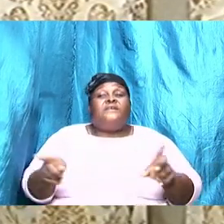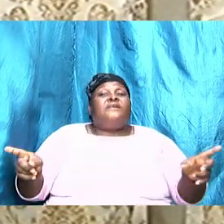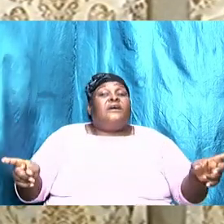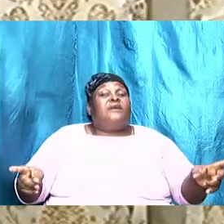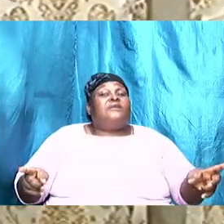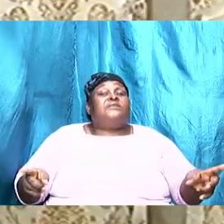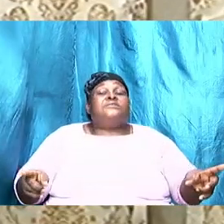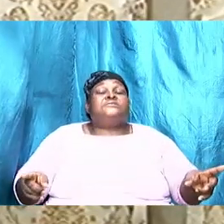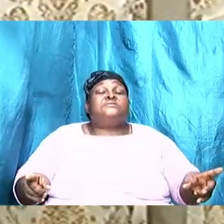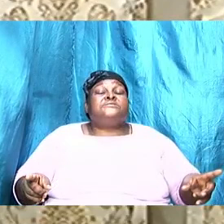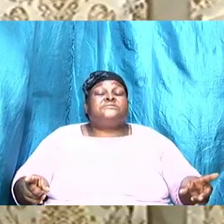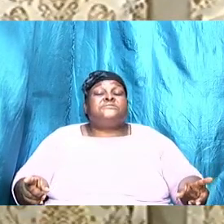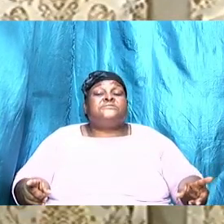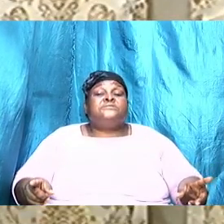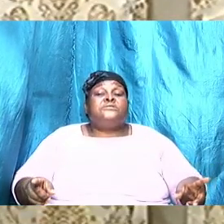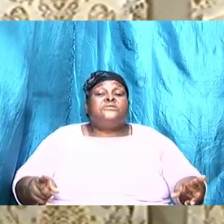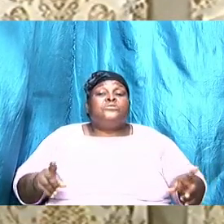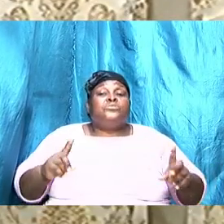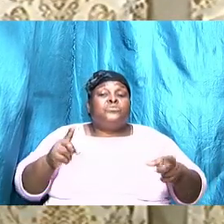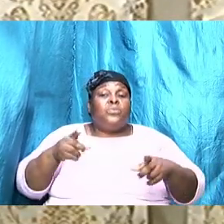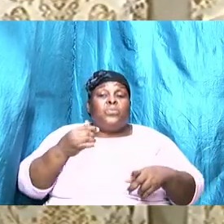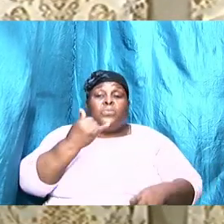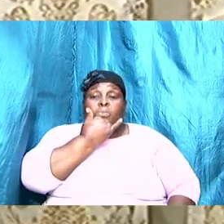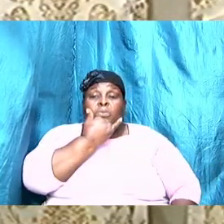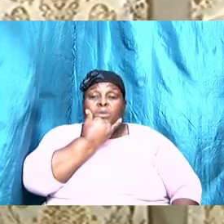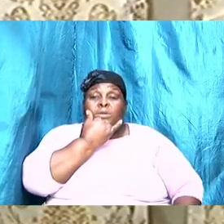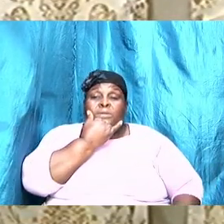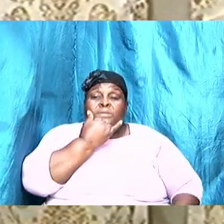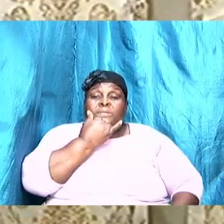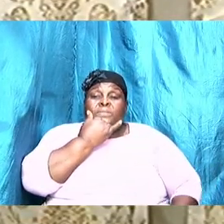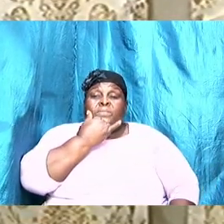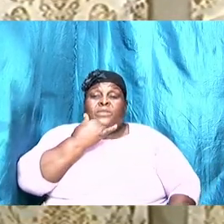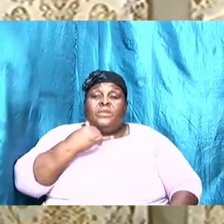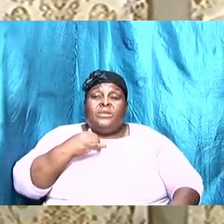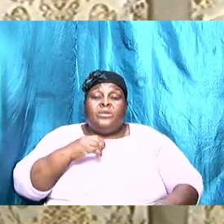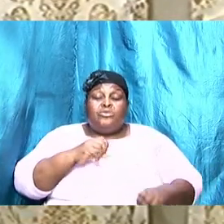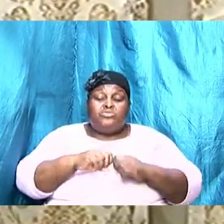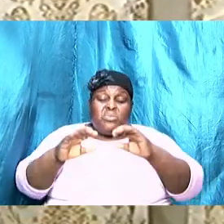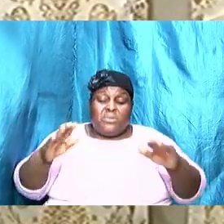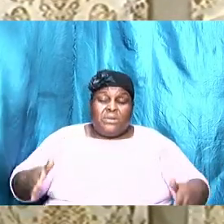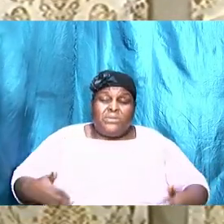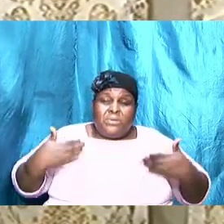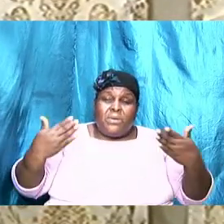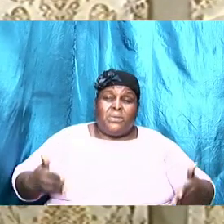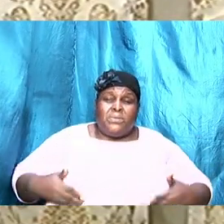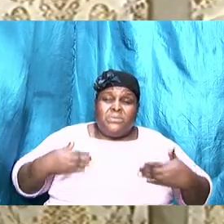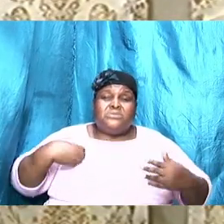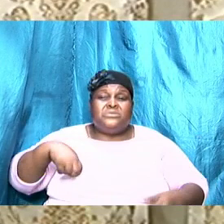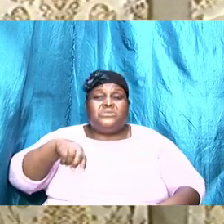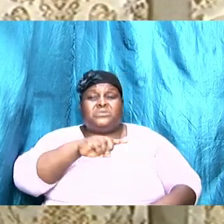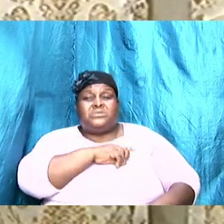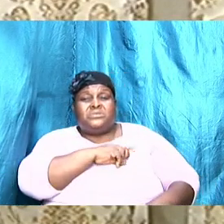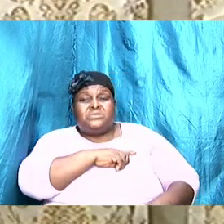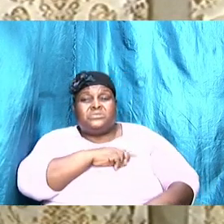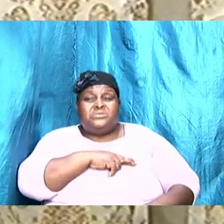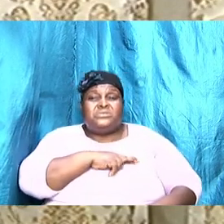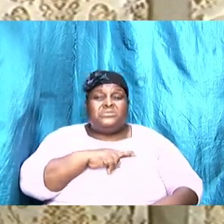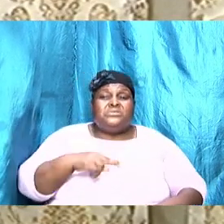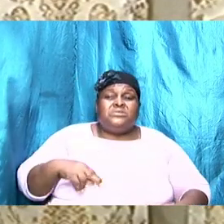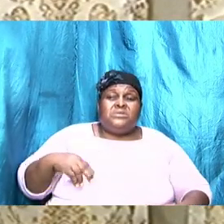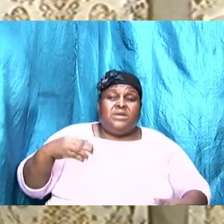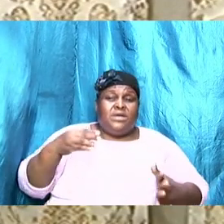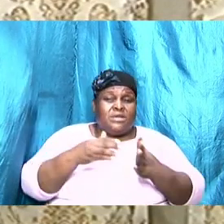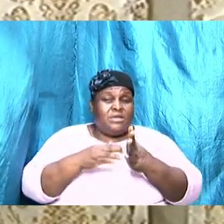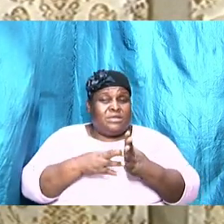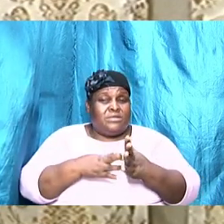brothers and sisters, go wrong. And so, I encourage us, again, to watch